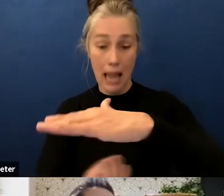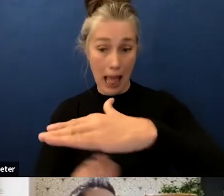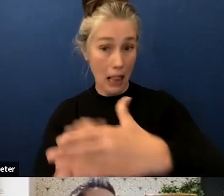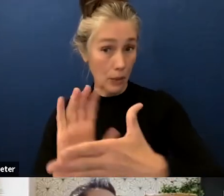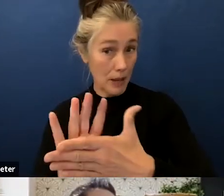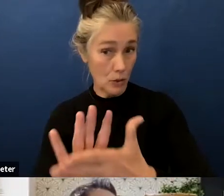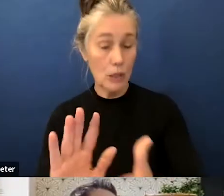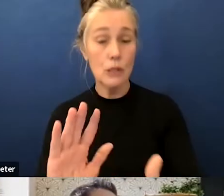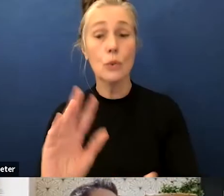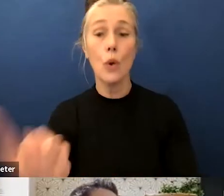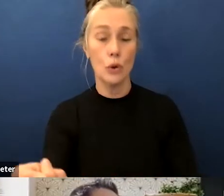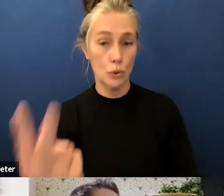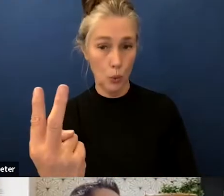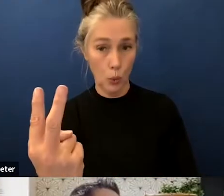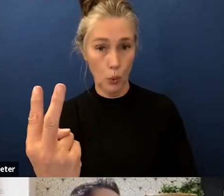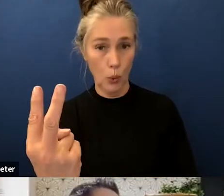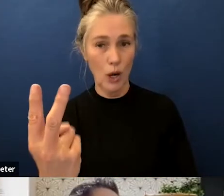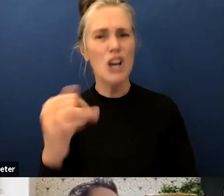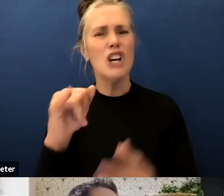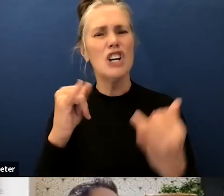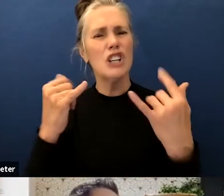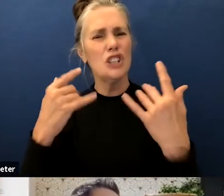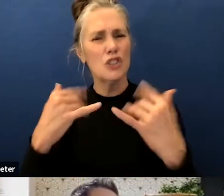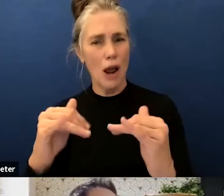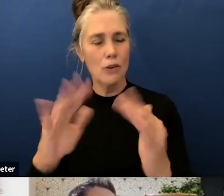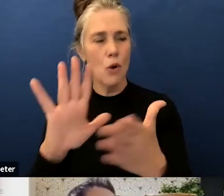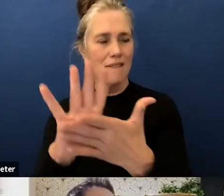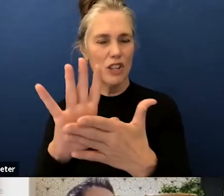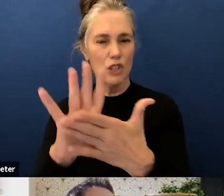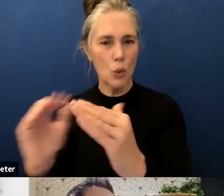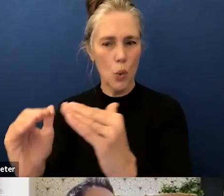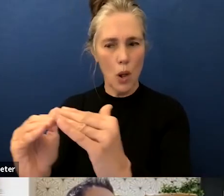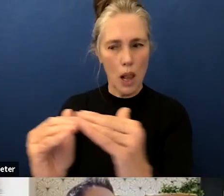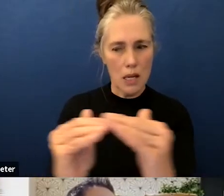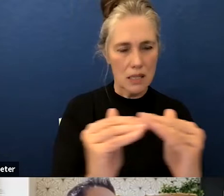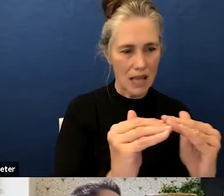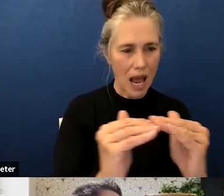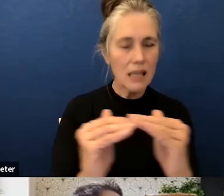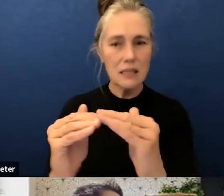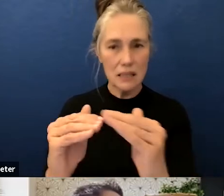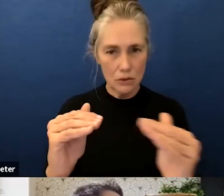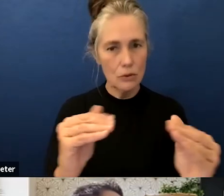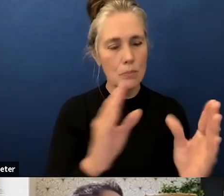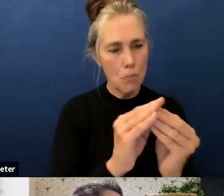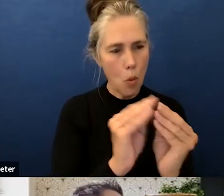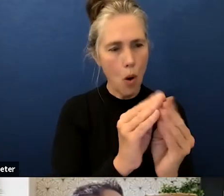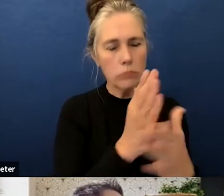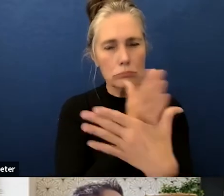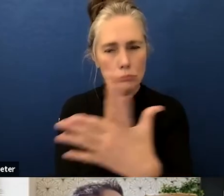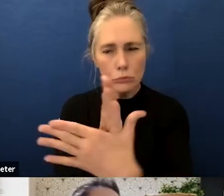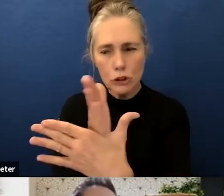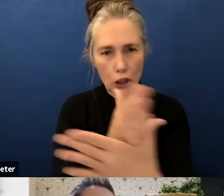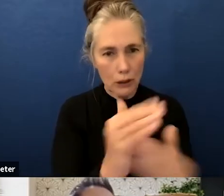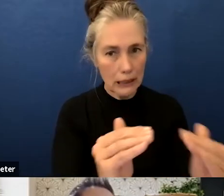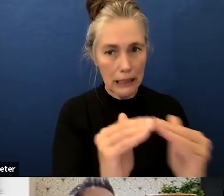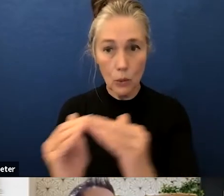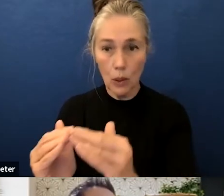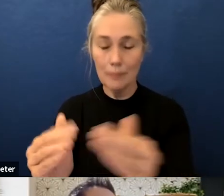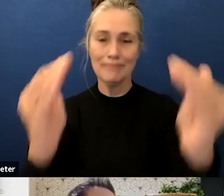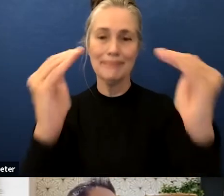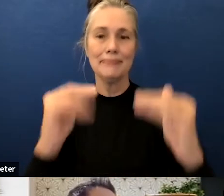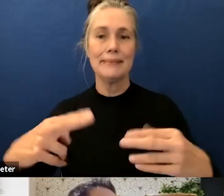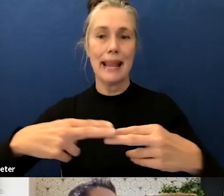look to try to focus on school sites as a key consideration there you want to go to the next slide